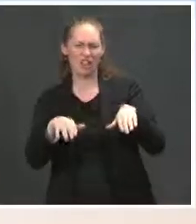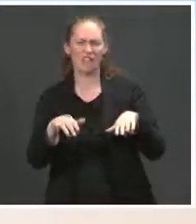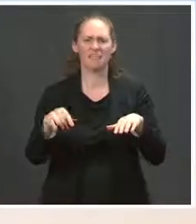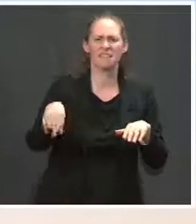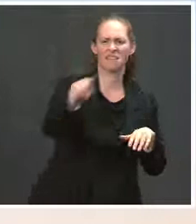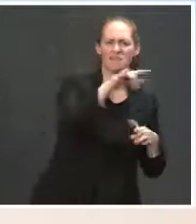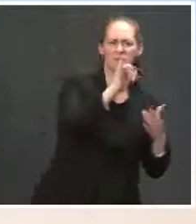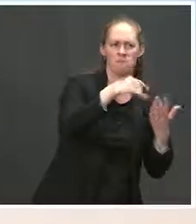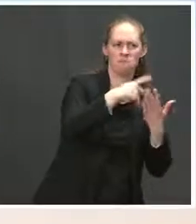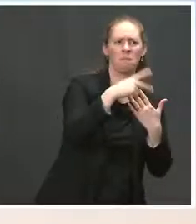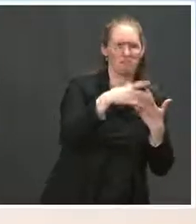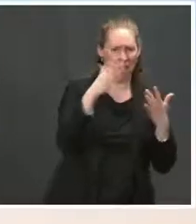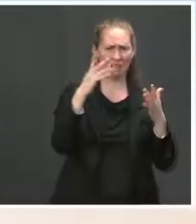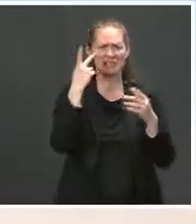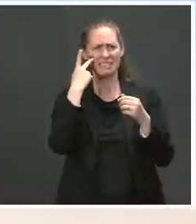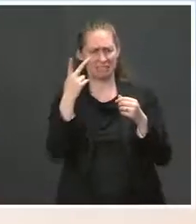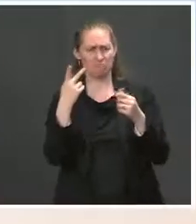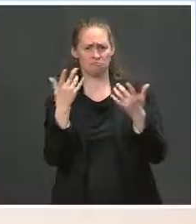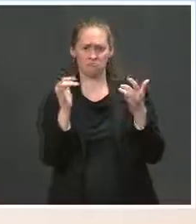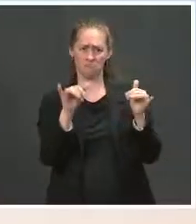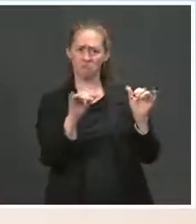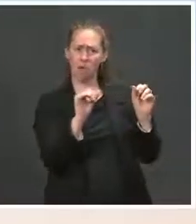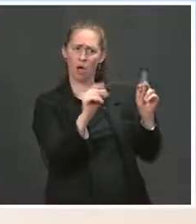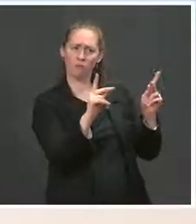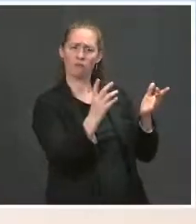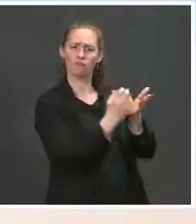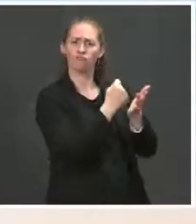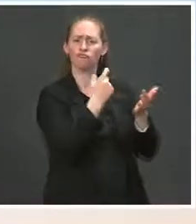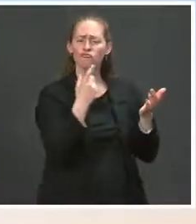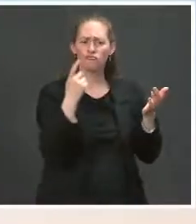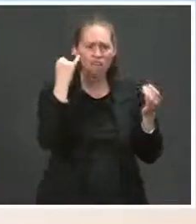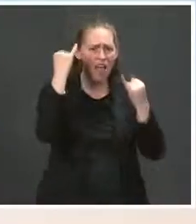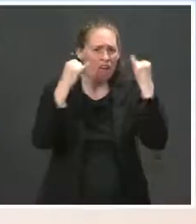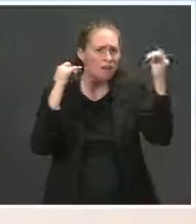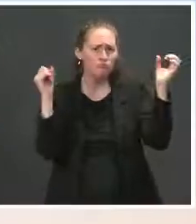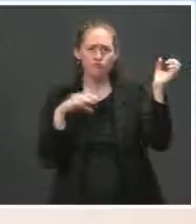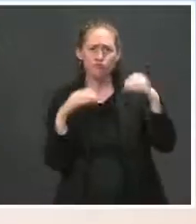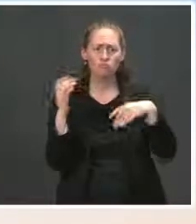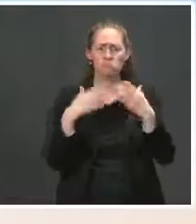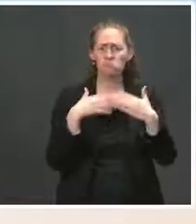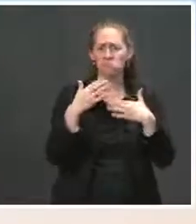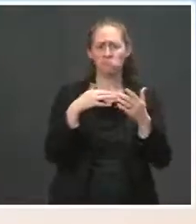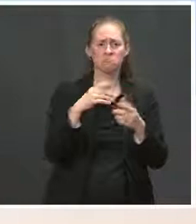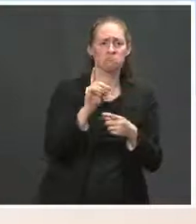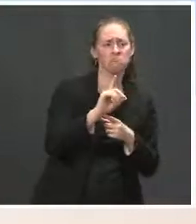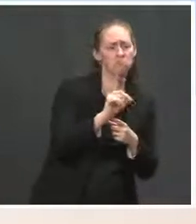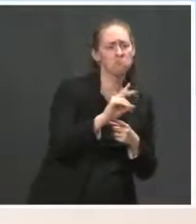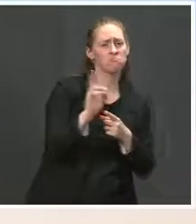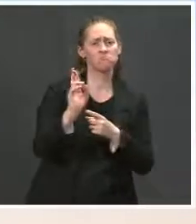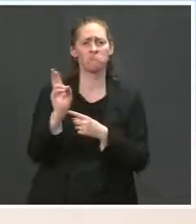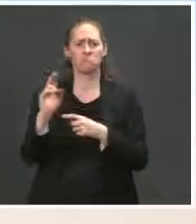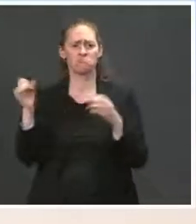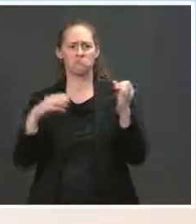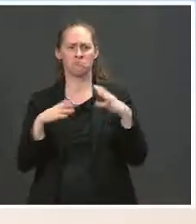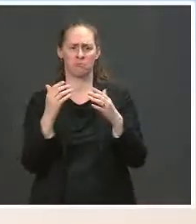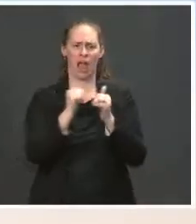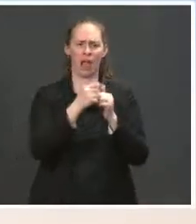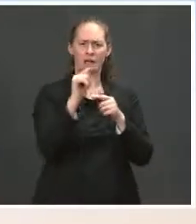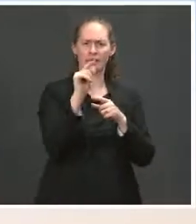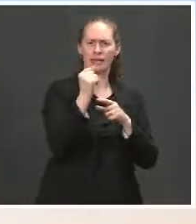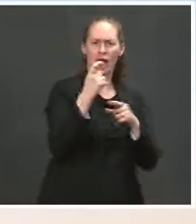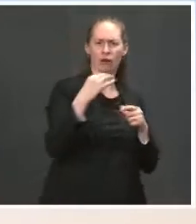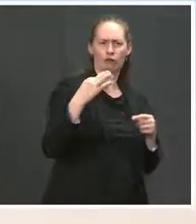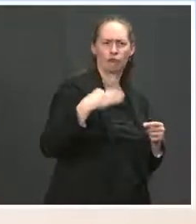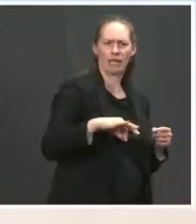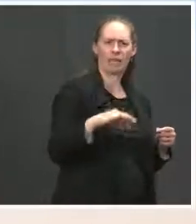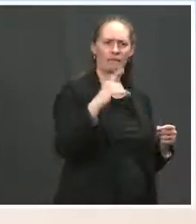versions. We see that as an opportunity to discuss, an opportunity to seek bipartisan support and on a tax credit that we think would be beneficial to